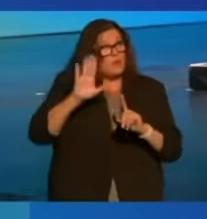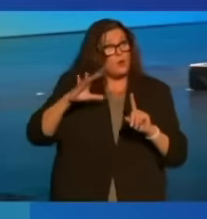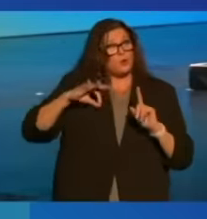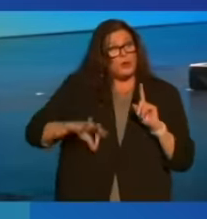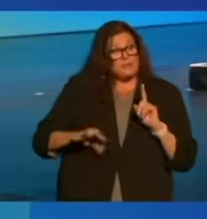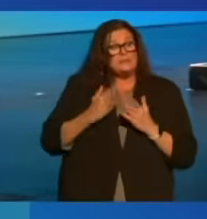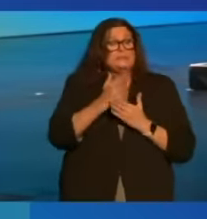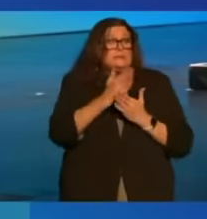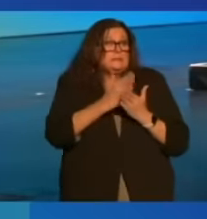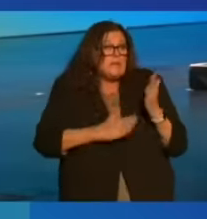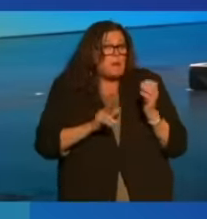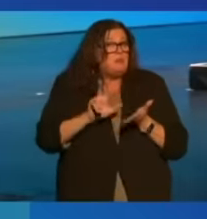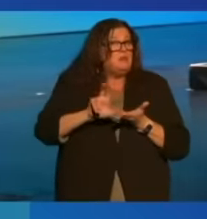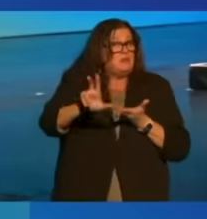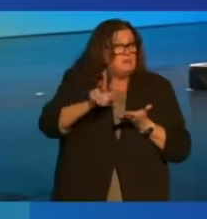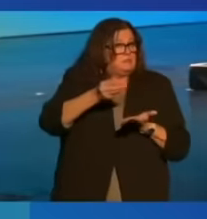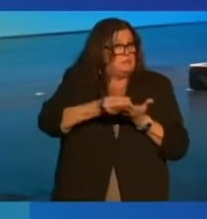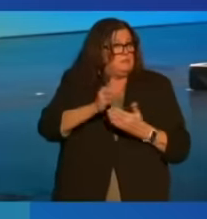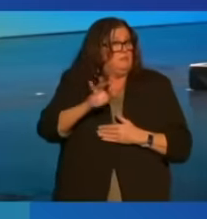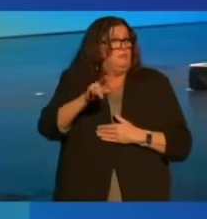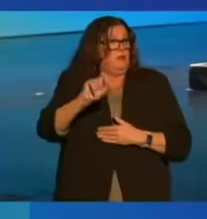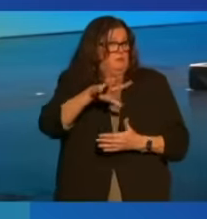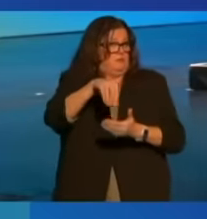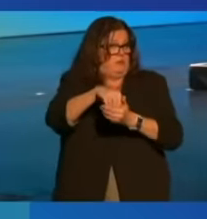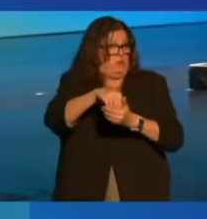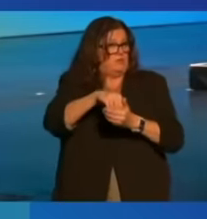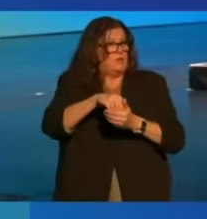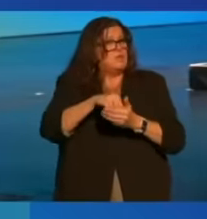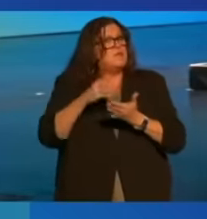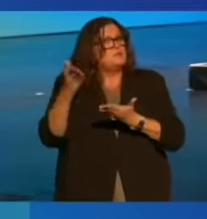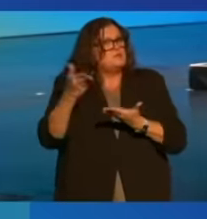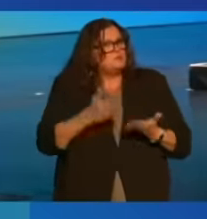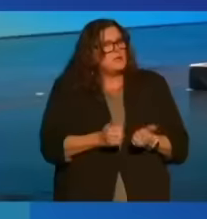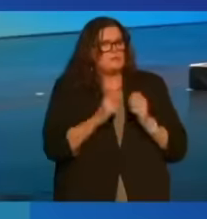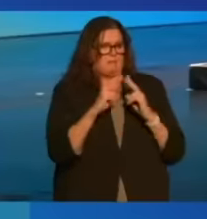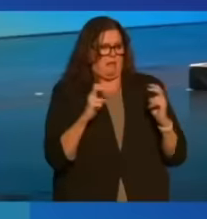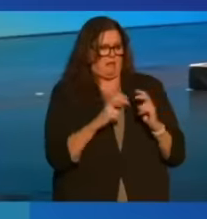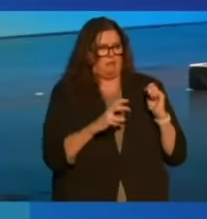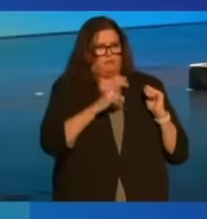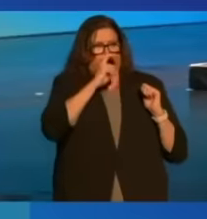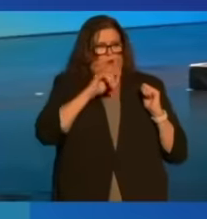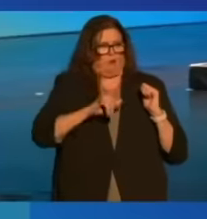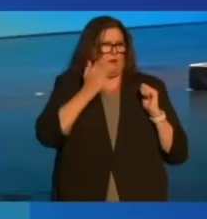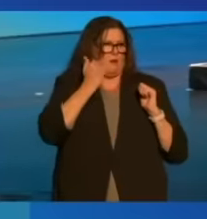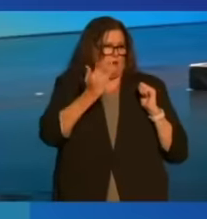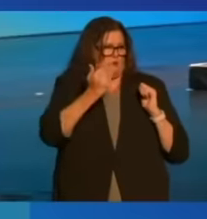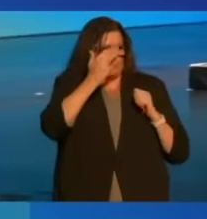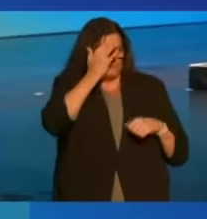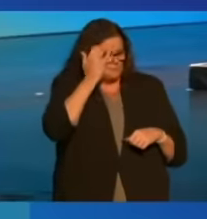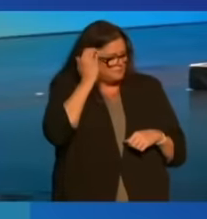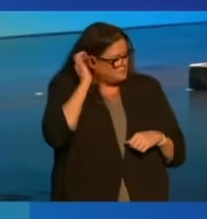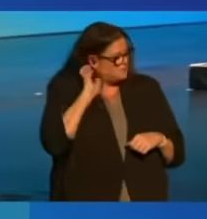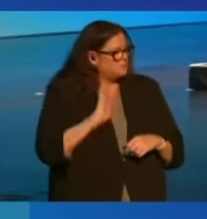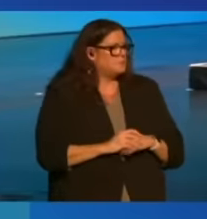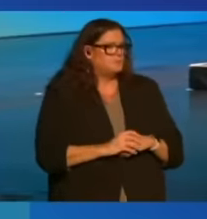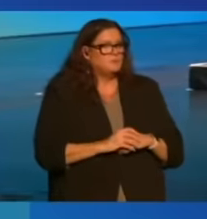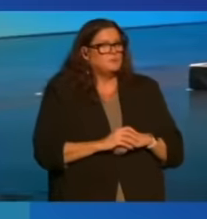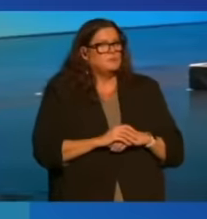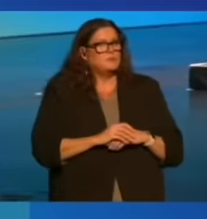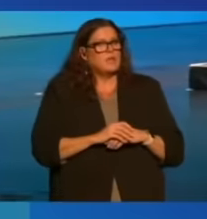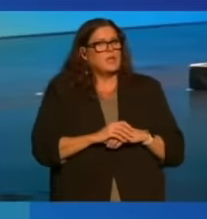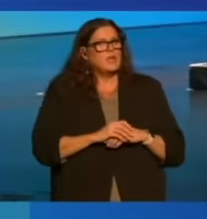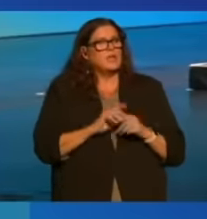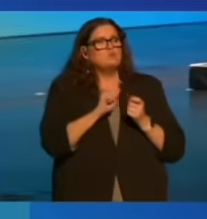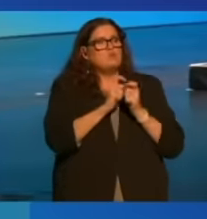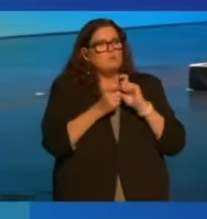even some of the investment funds involved, to bring some analytical rigor to the idea. So, you reform